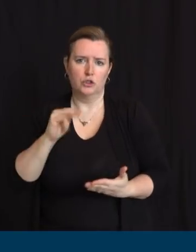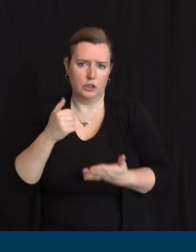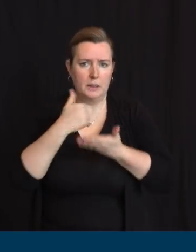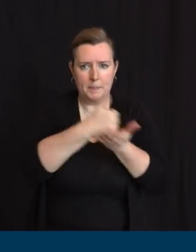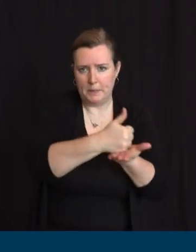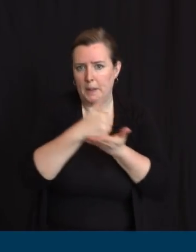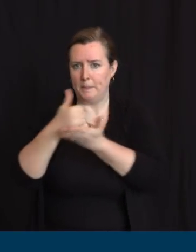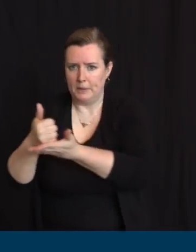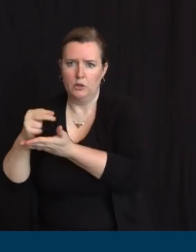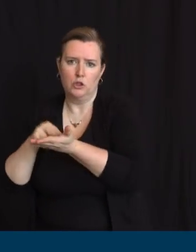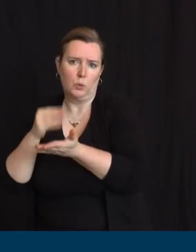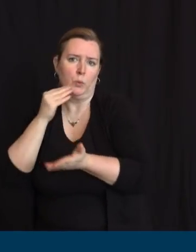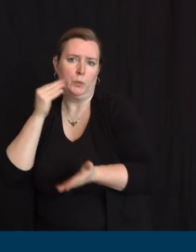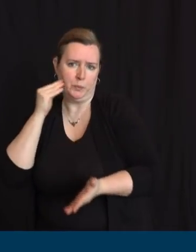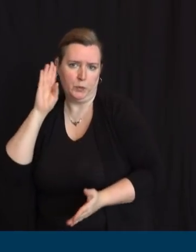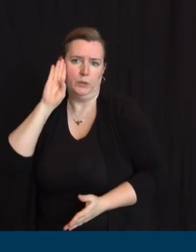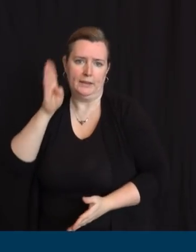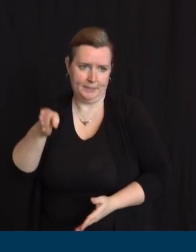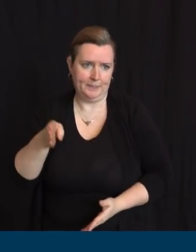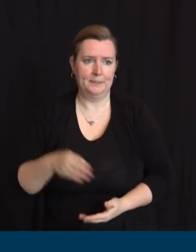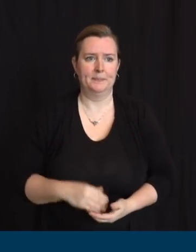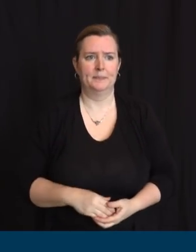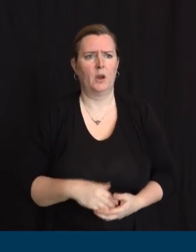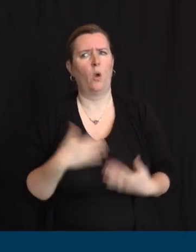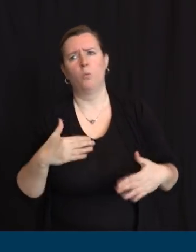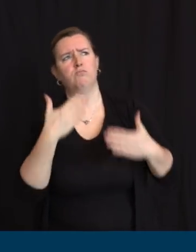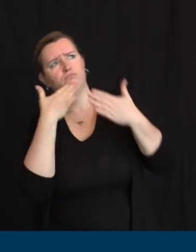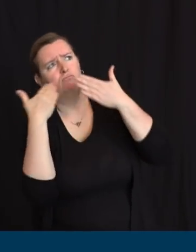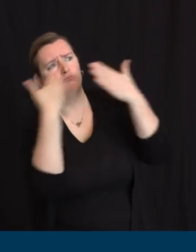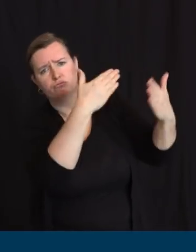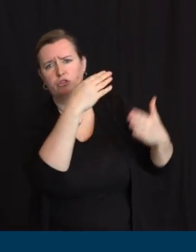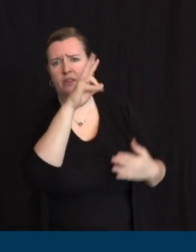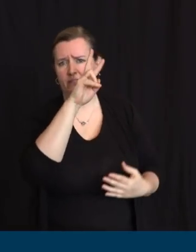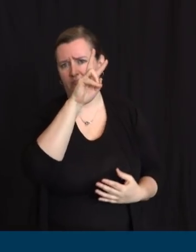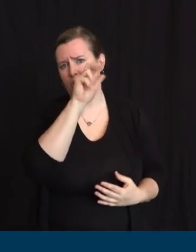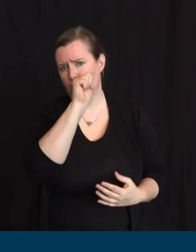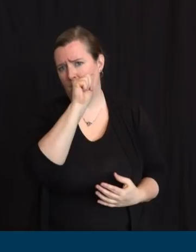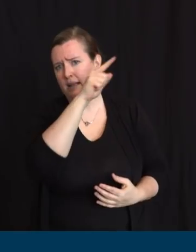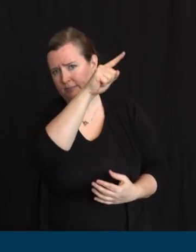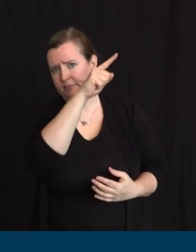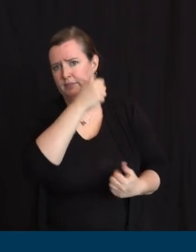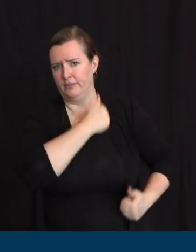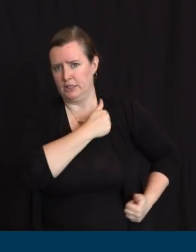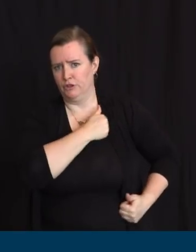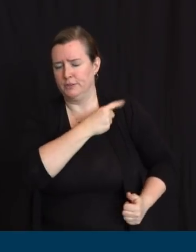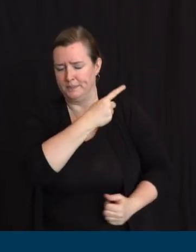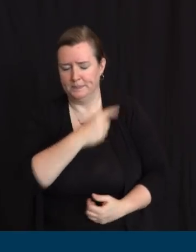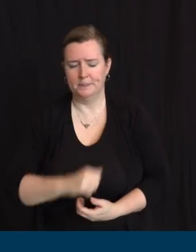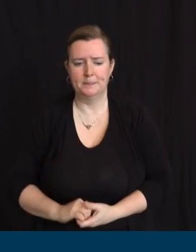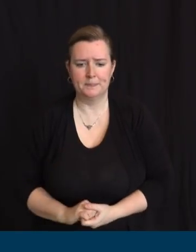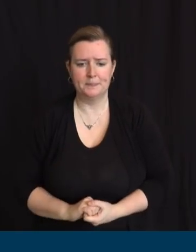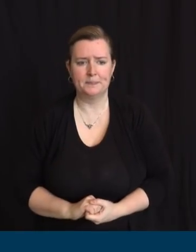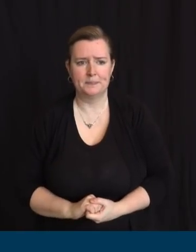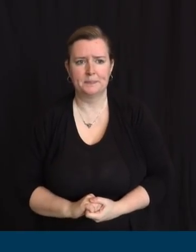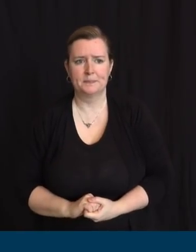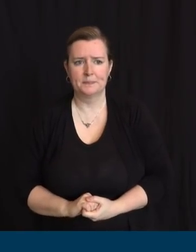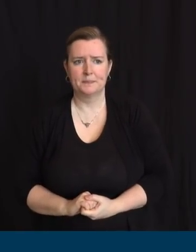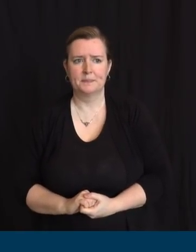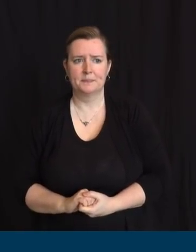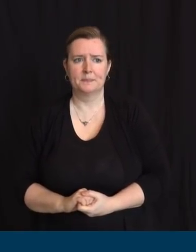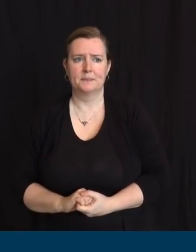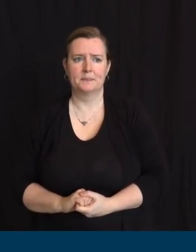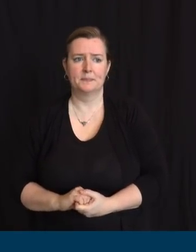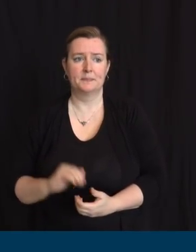in her remarks. I want to thank the VA and Secretary Wilkie for that. Additionally, Attorney General Greber